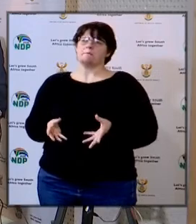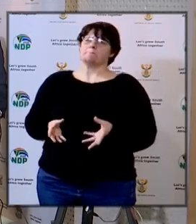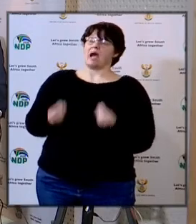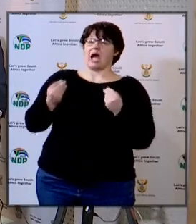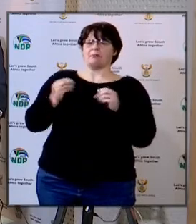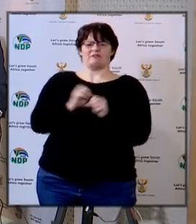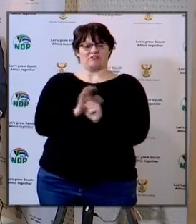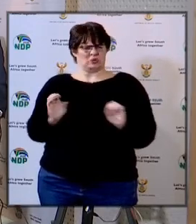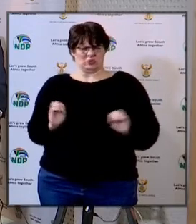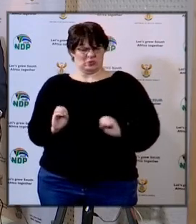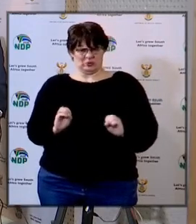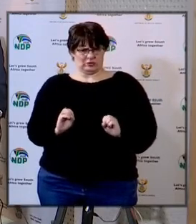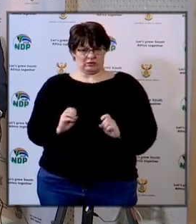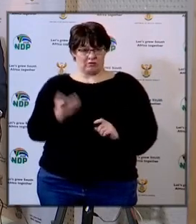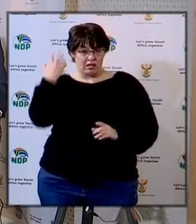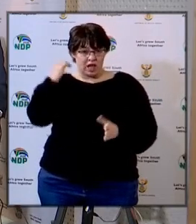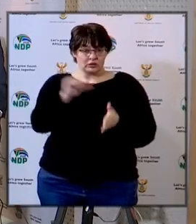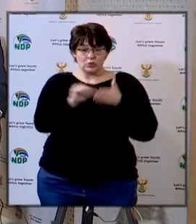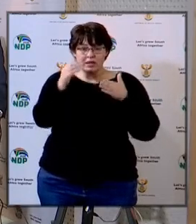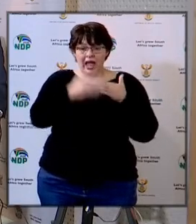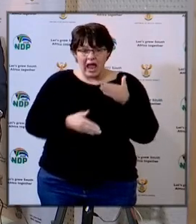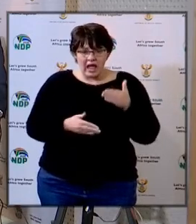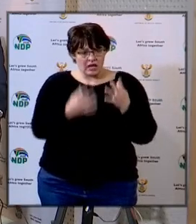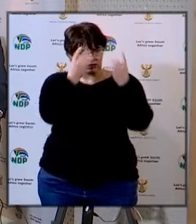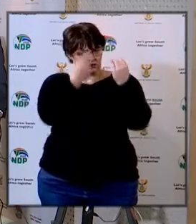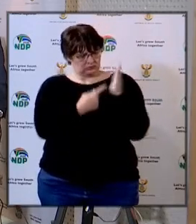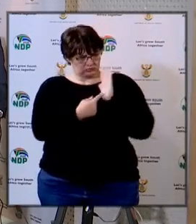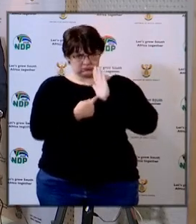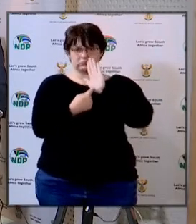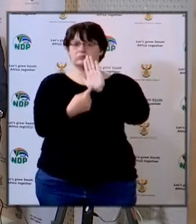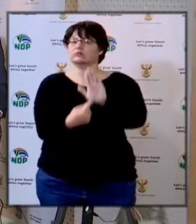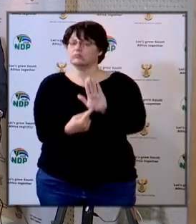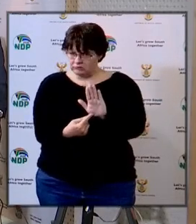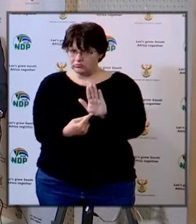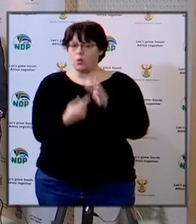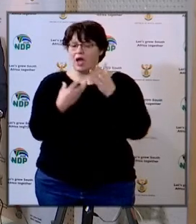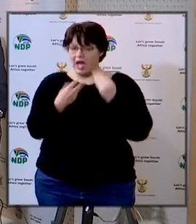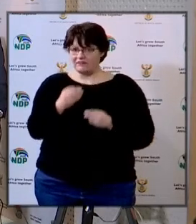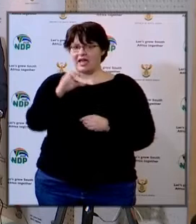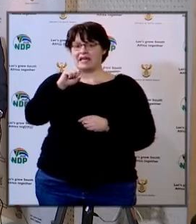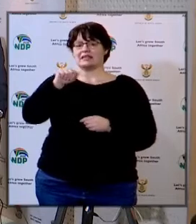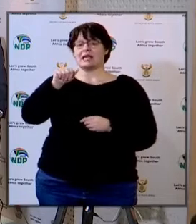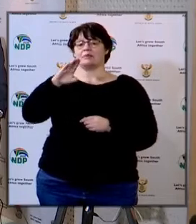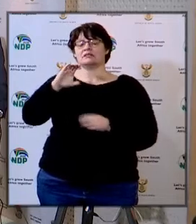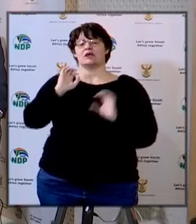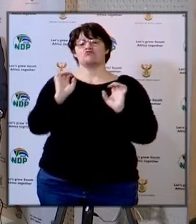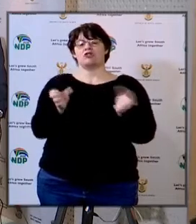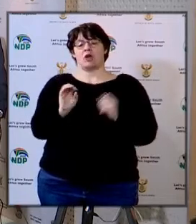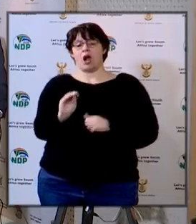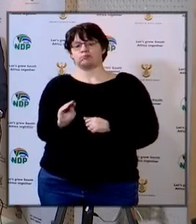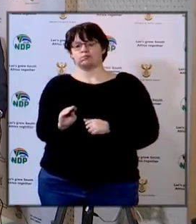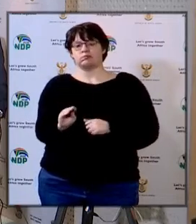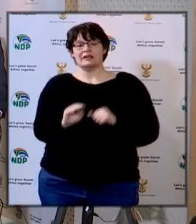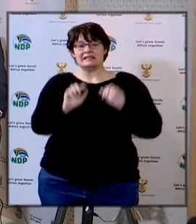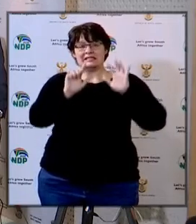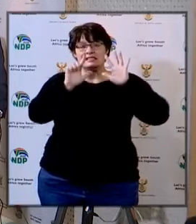really contract the virus now by last weekend statistics revealed and we had it on SABC radio that